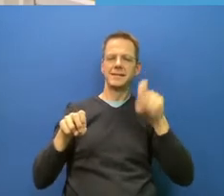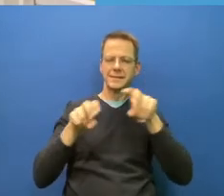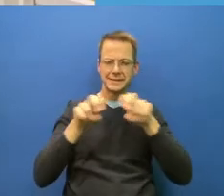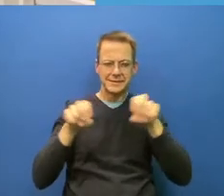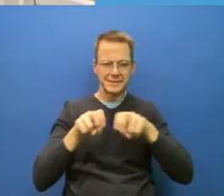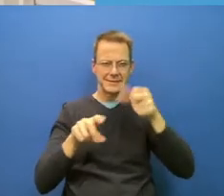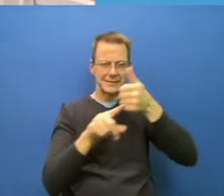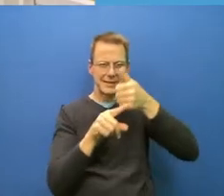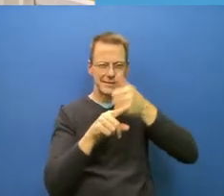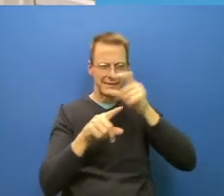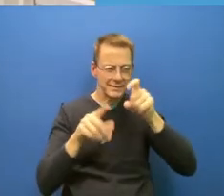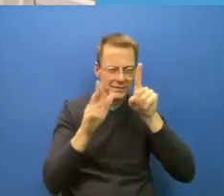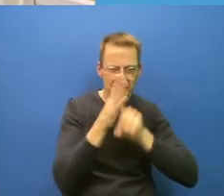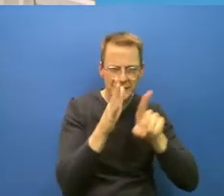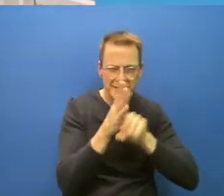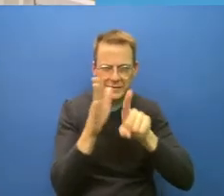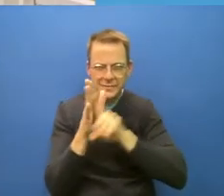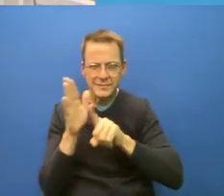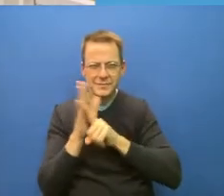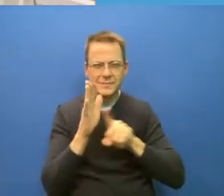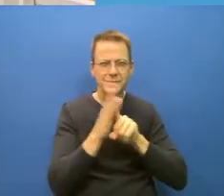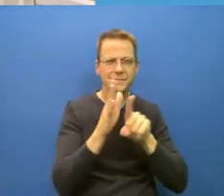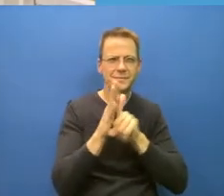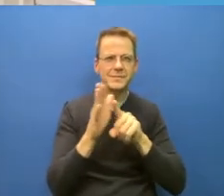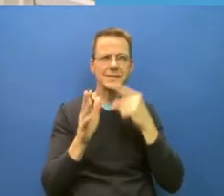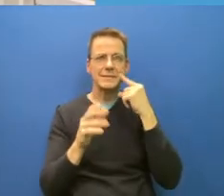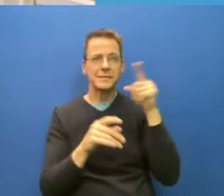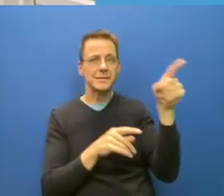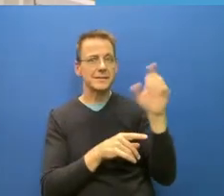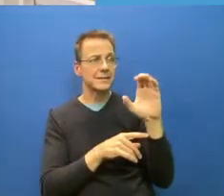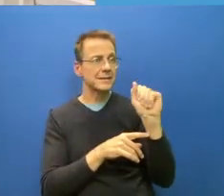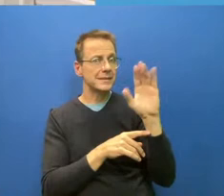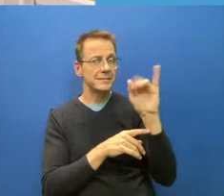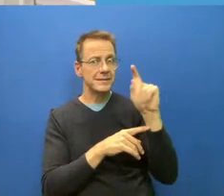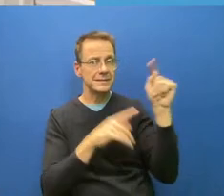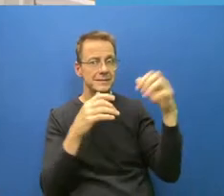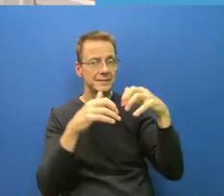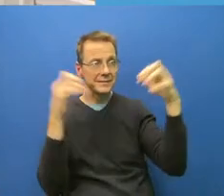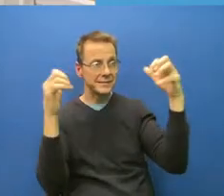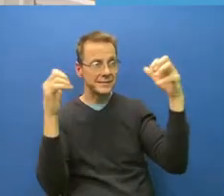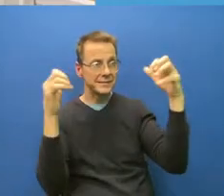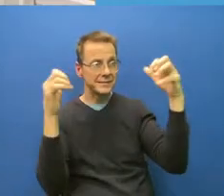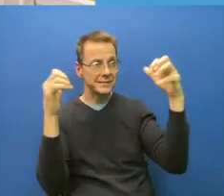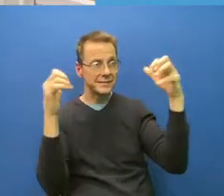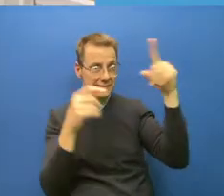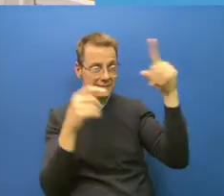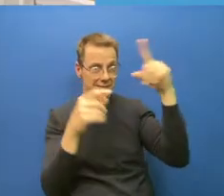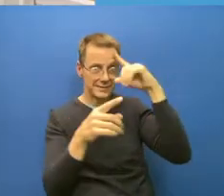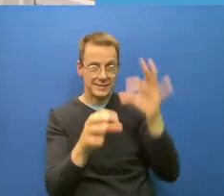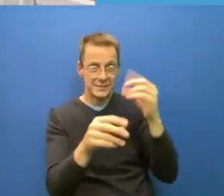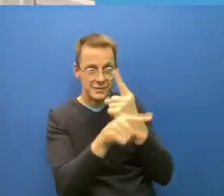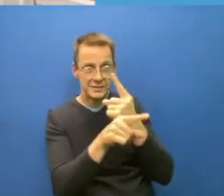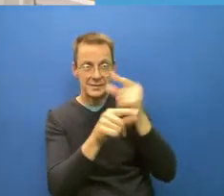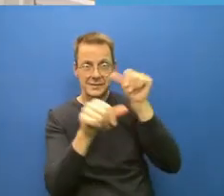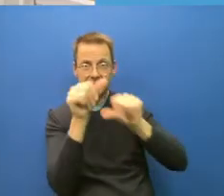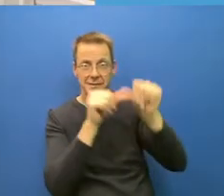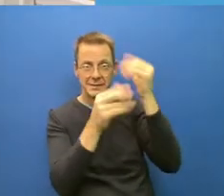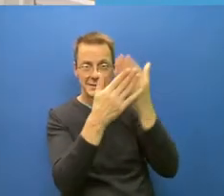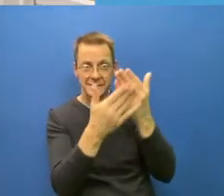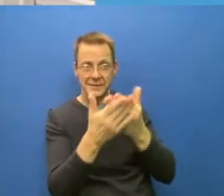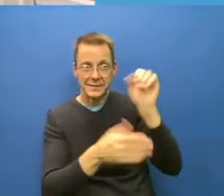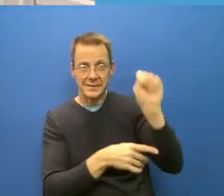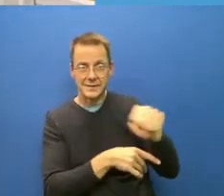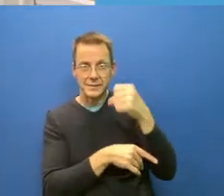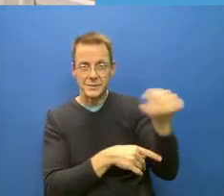based on the evidence and the advice that is given to them. Right now, we have no idea what is that Jason Kenney is